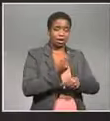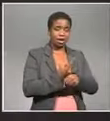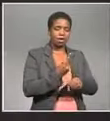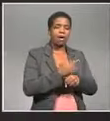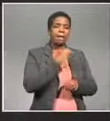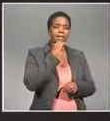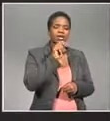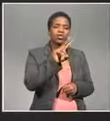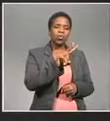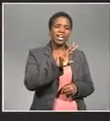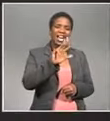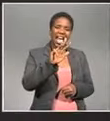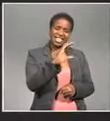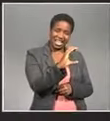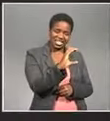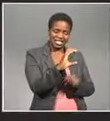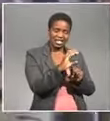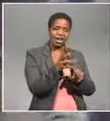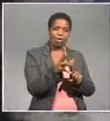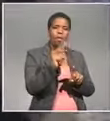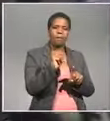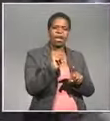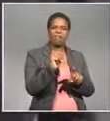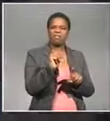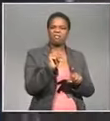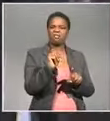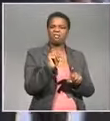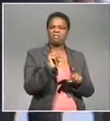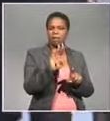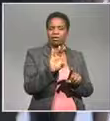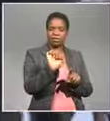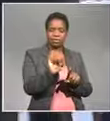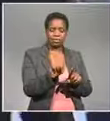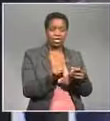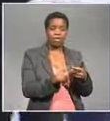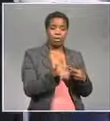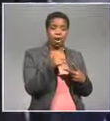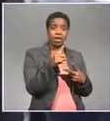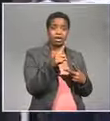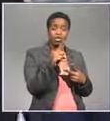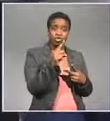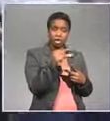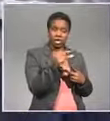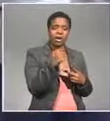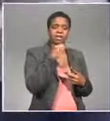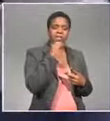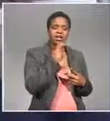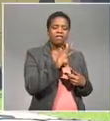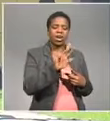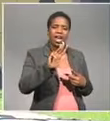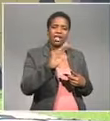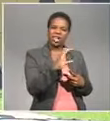29 cents per megabyte For the data that you buy And if you're buying a bundle You'll be paying 49 cents per